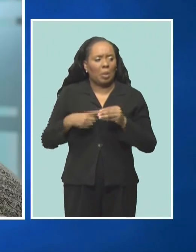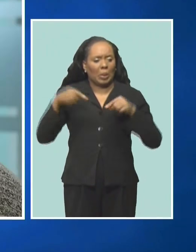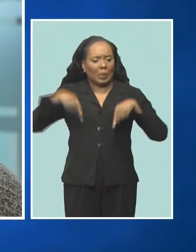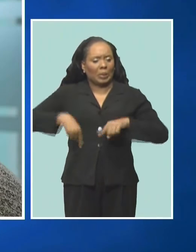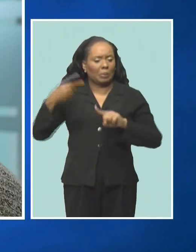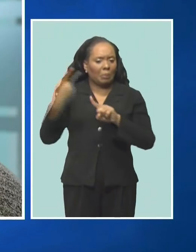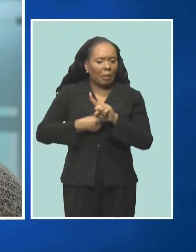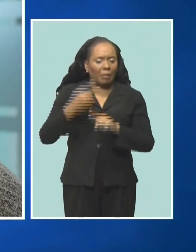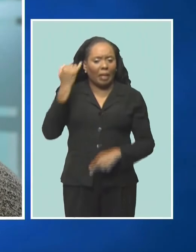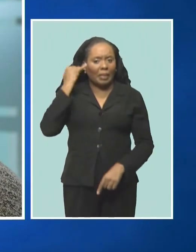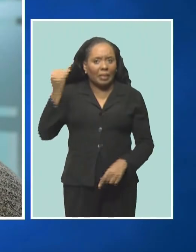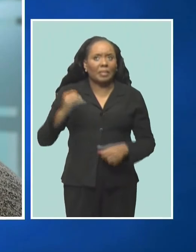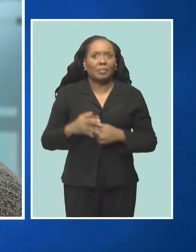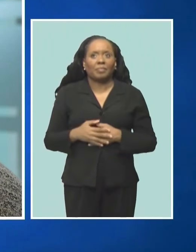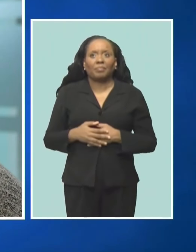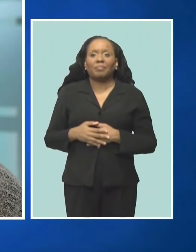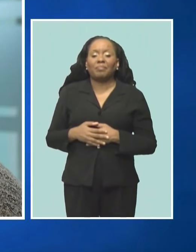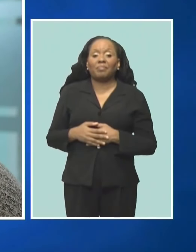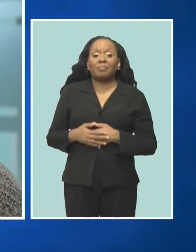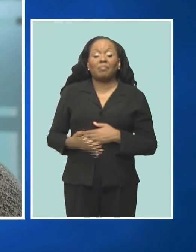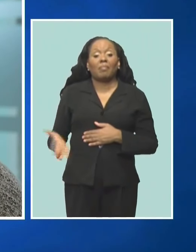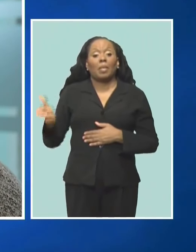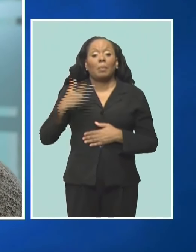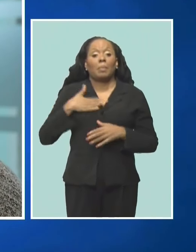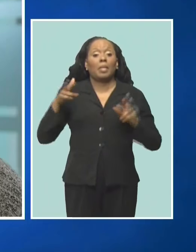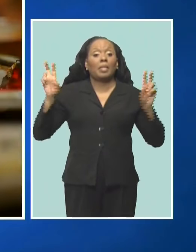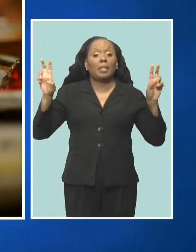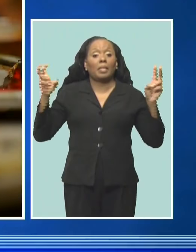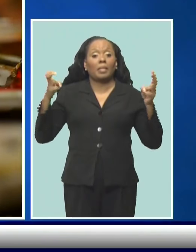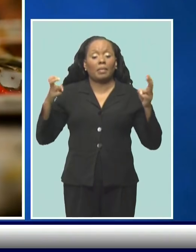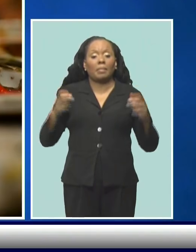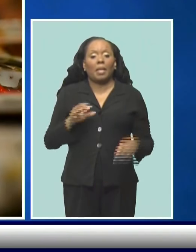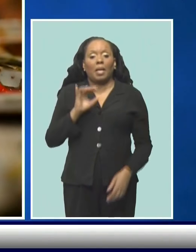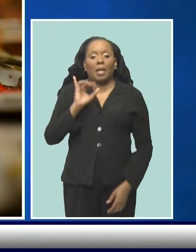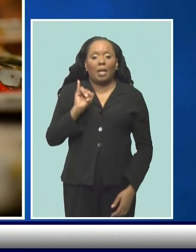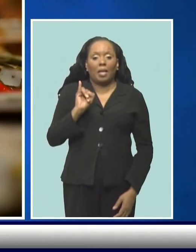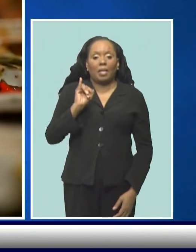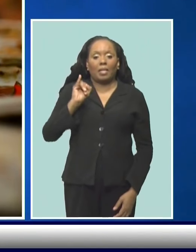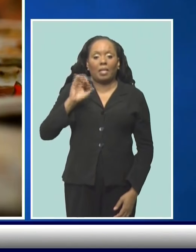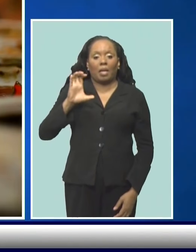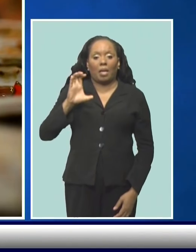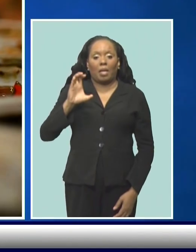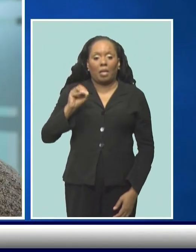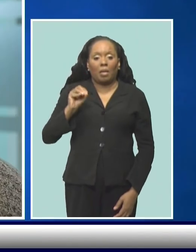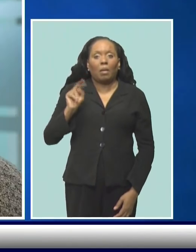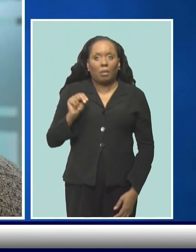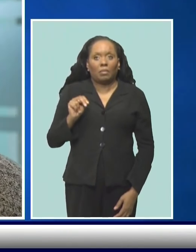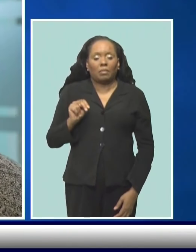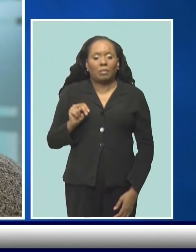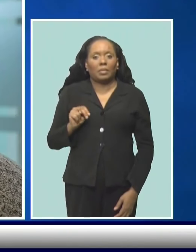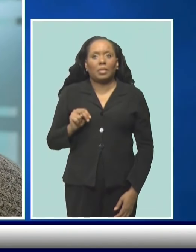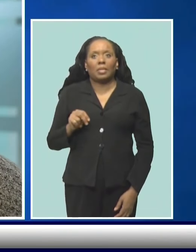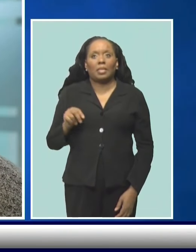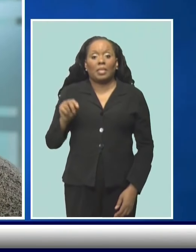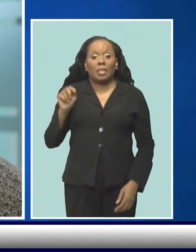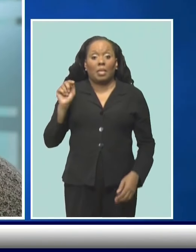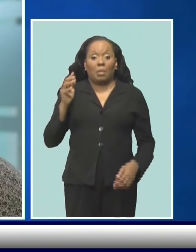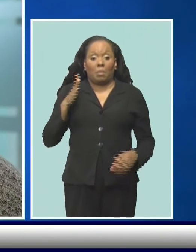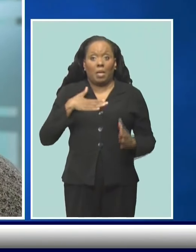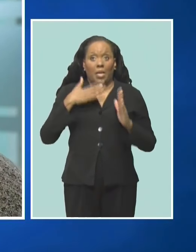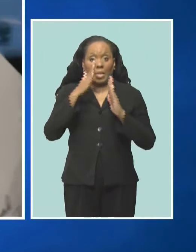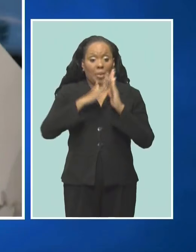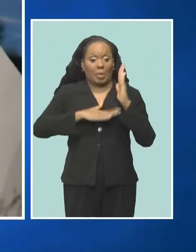The theme currently is Icon, being that is a series. So with this particular painting, we'll be going